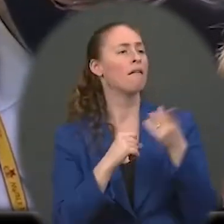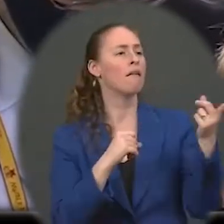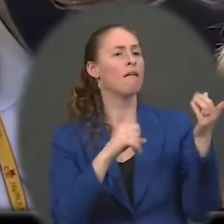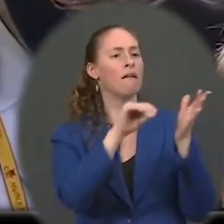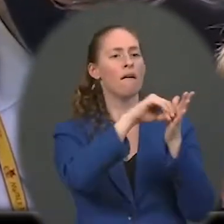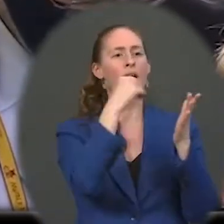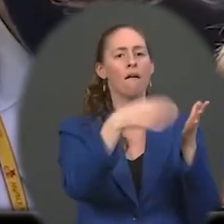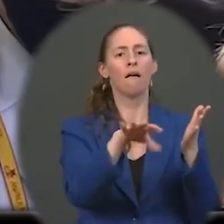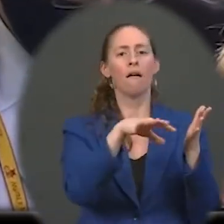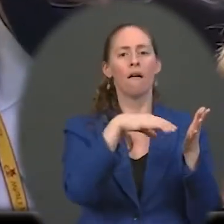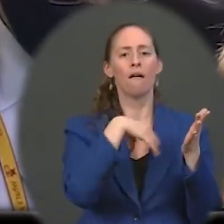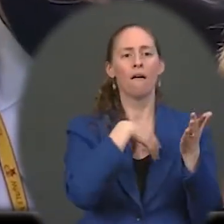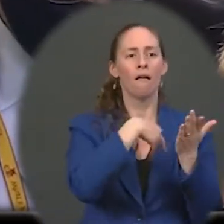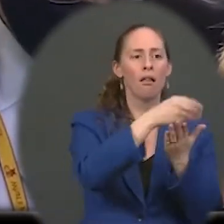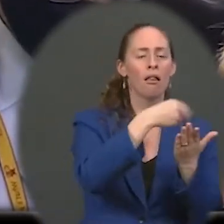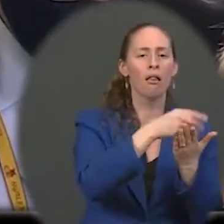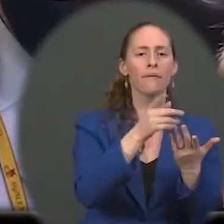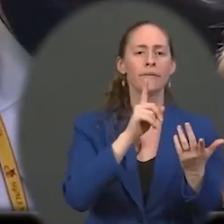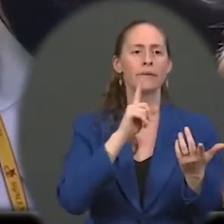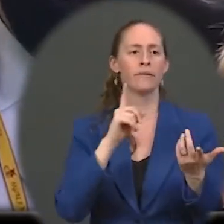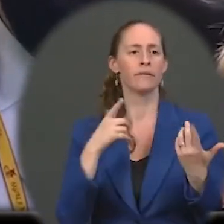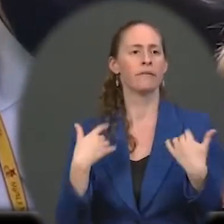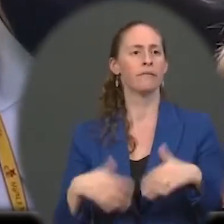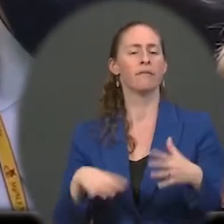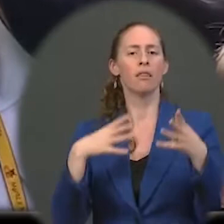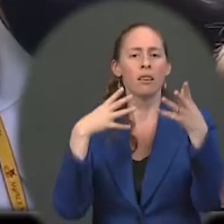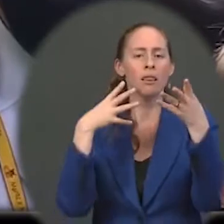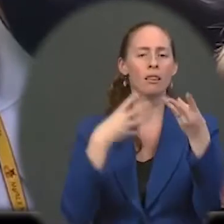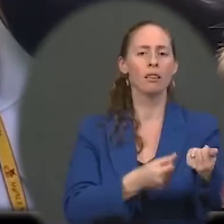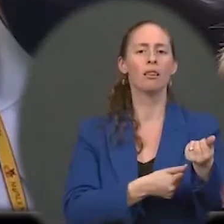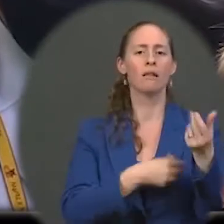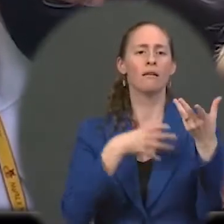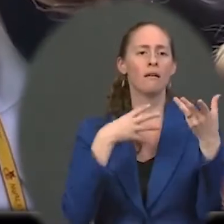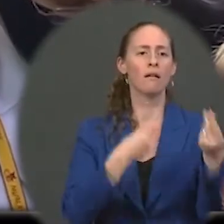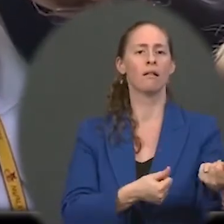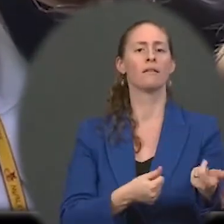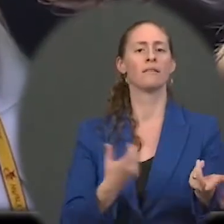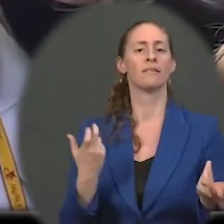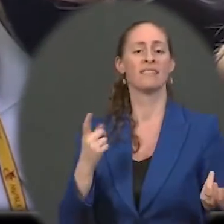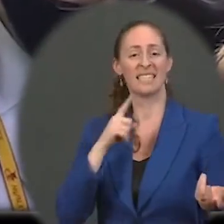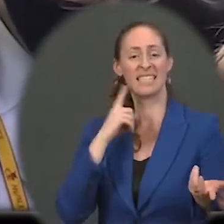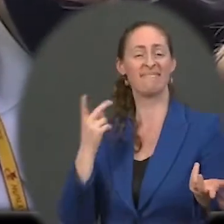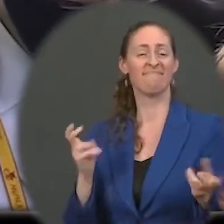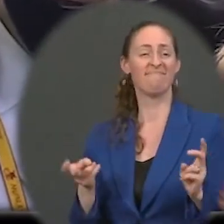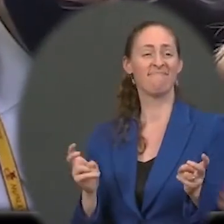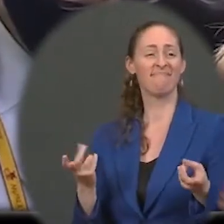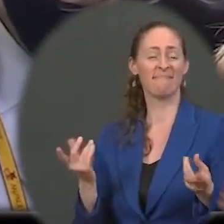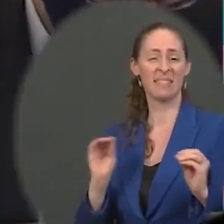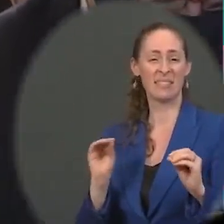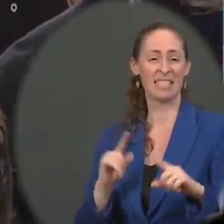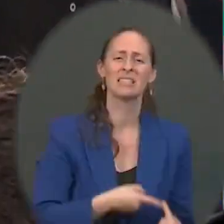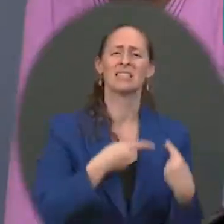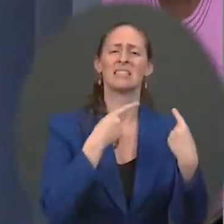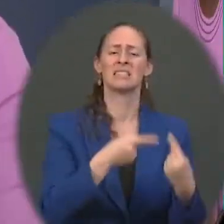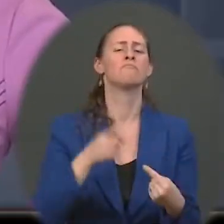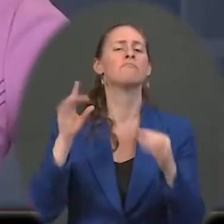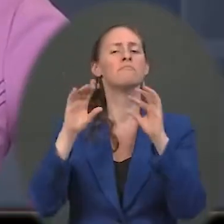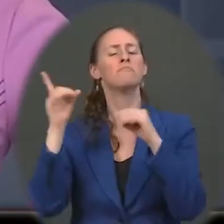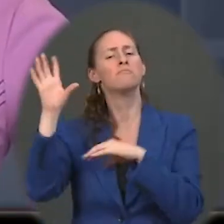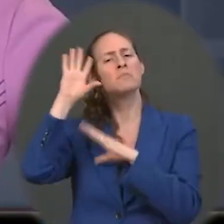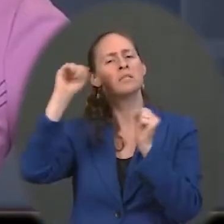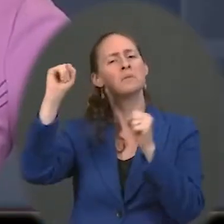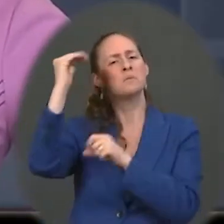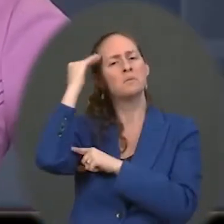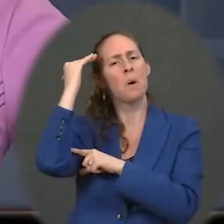looking at their budget and they're saying, this doesn't feel like progress under President Biden. And it feels like a pay cut. Ms. And so